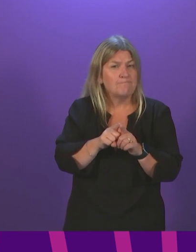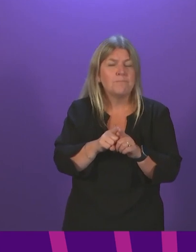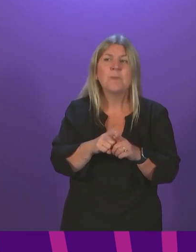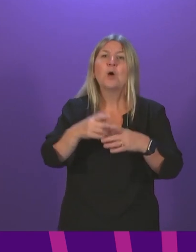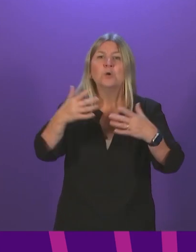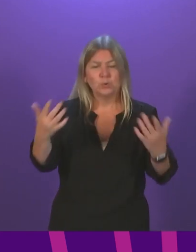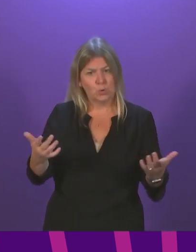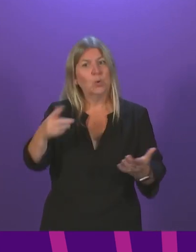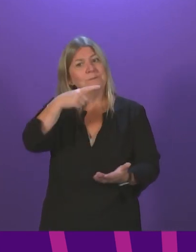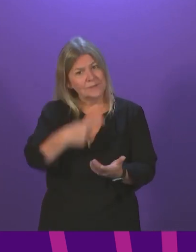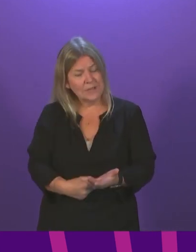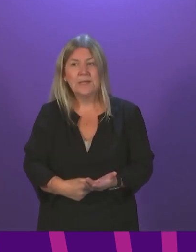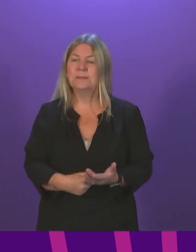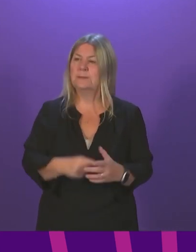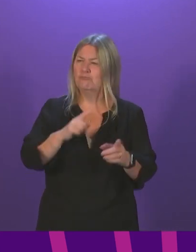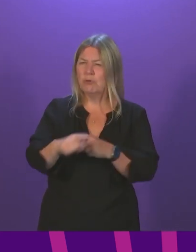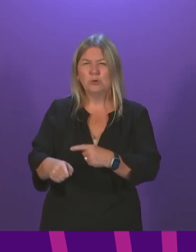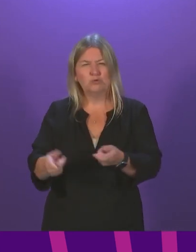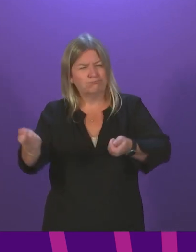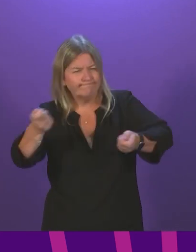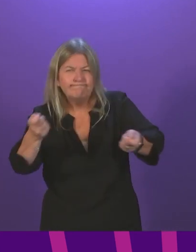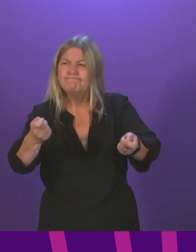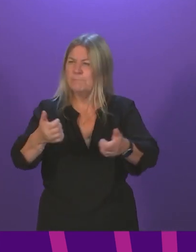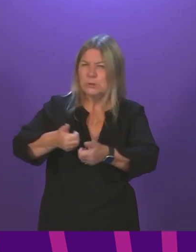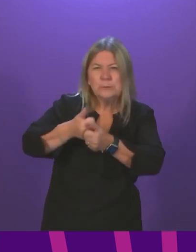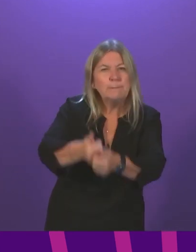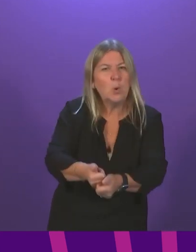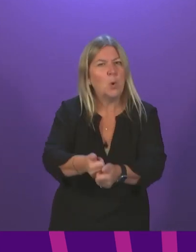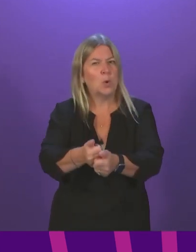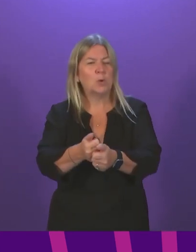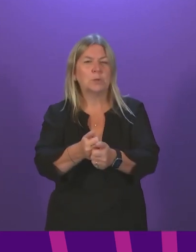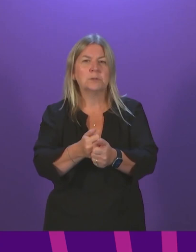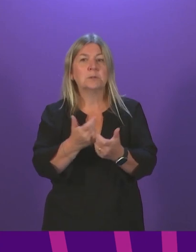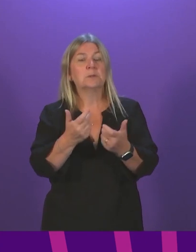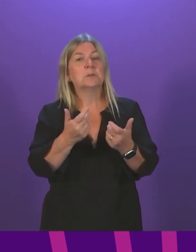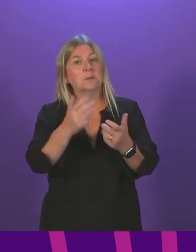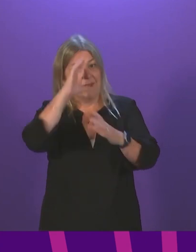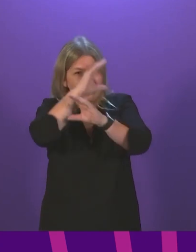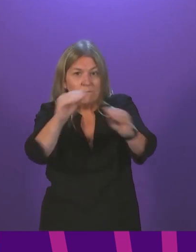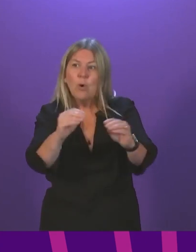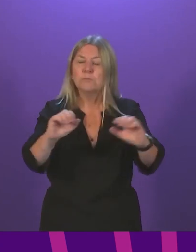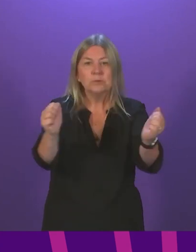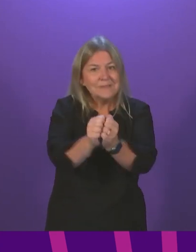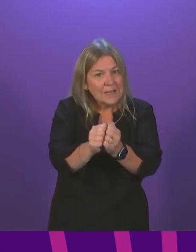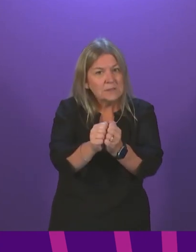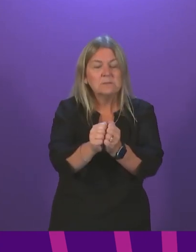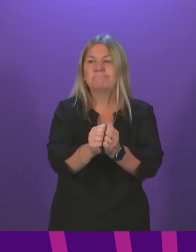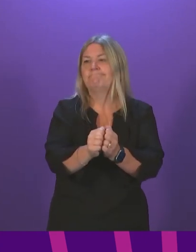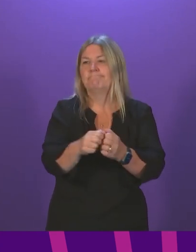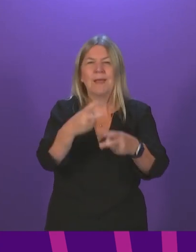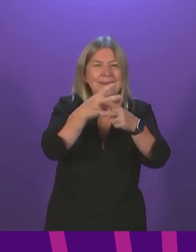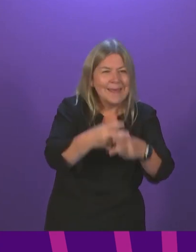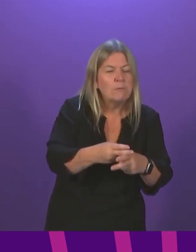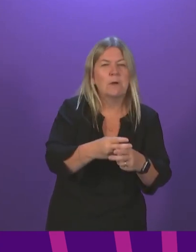order to facilitate and support maximum informed consent and involvement in parents and carers using clinics